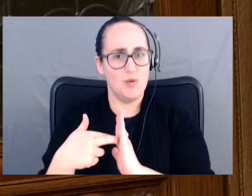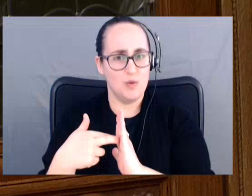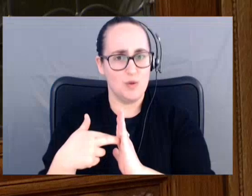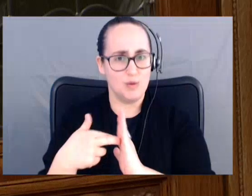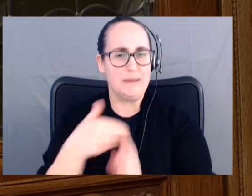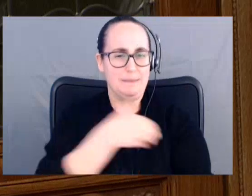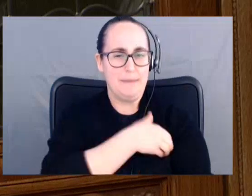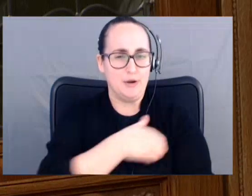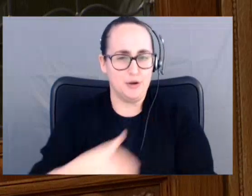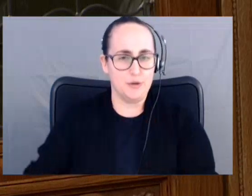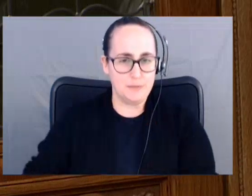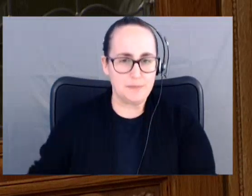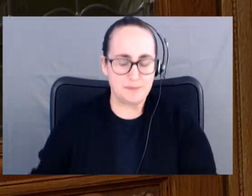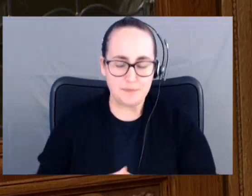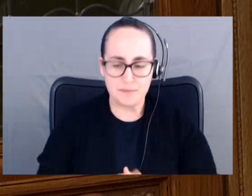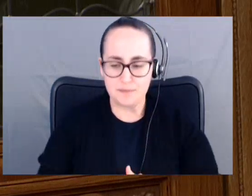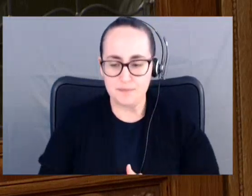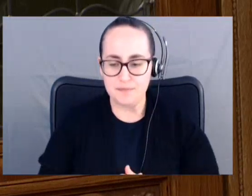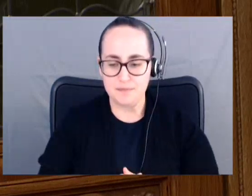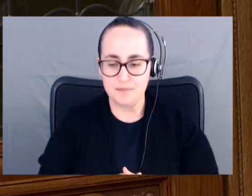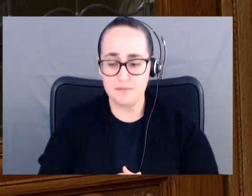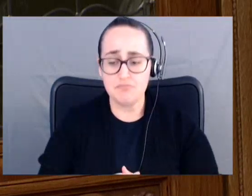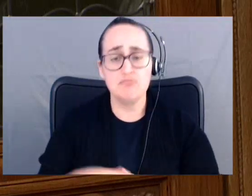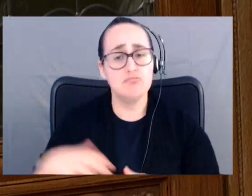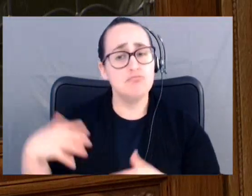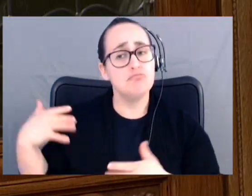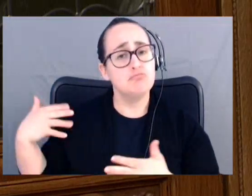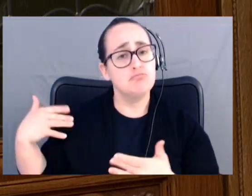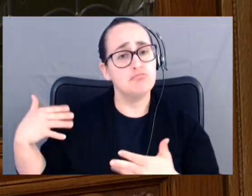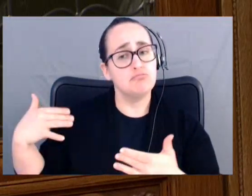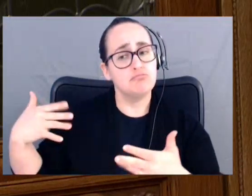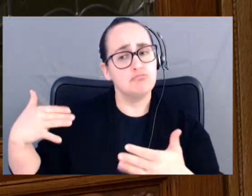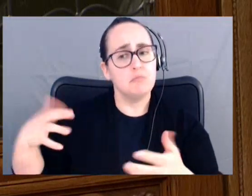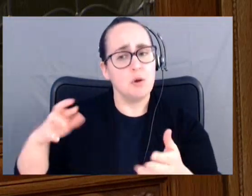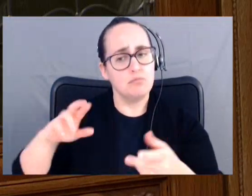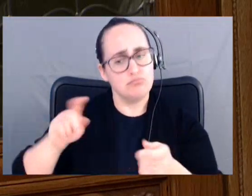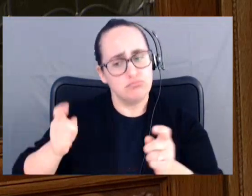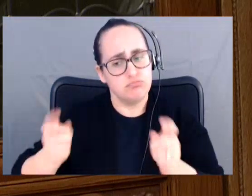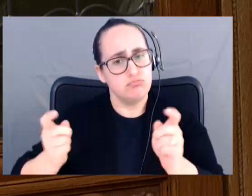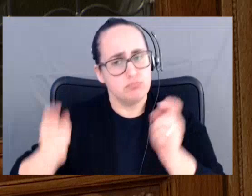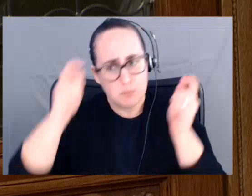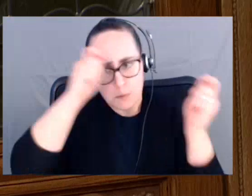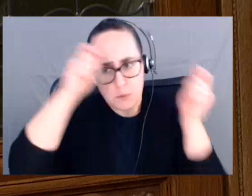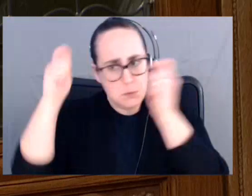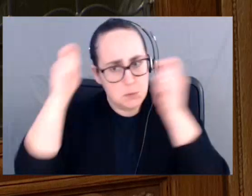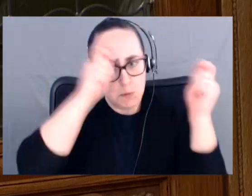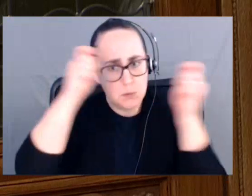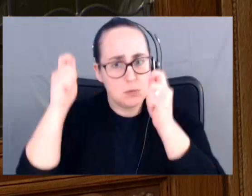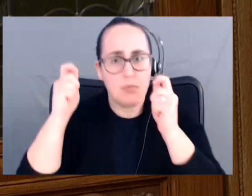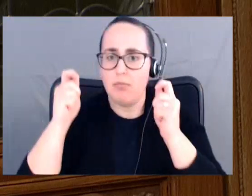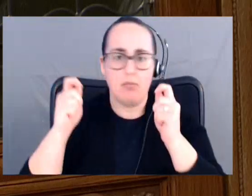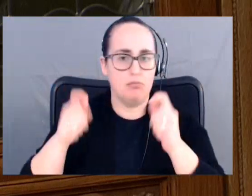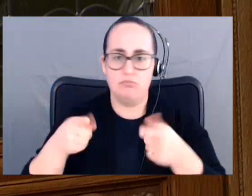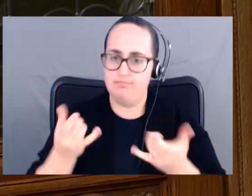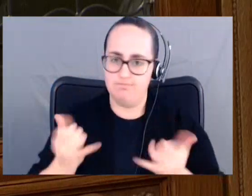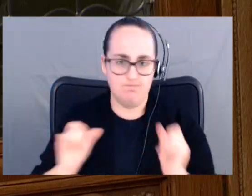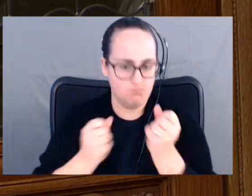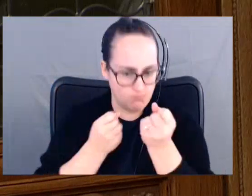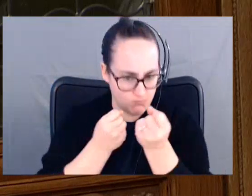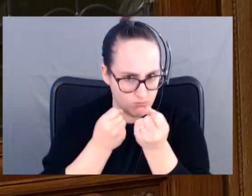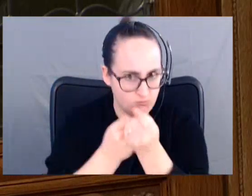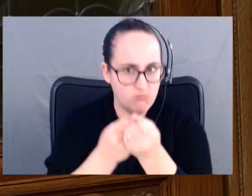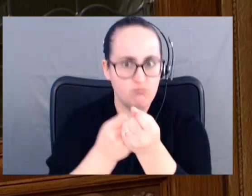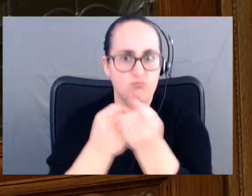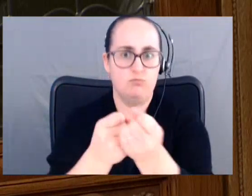As the decades passed, the roles may have changed, but his unwavering dedication to help and serve the community grew with each passing year.